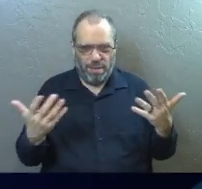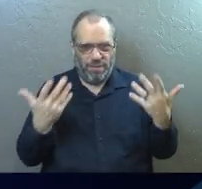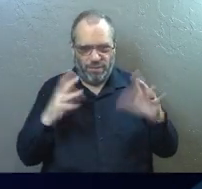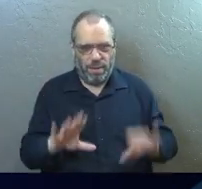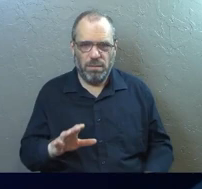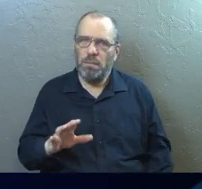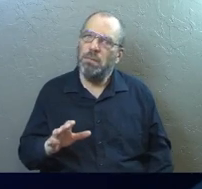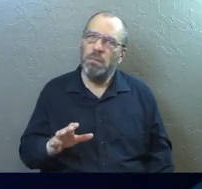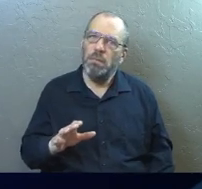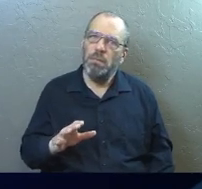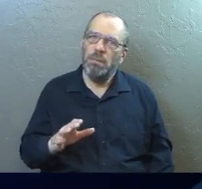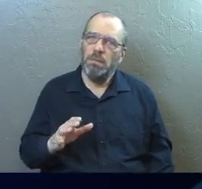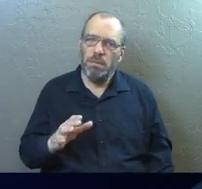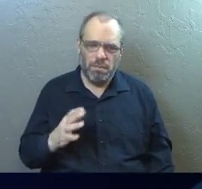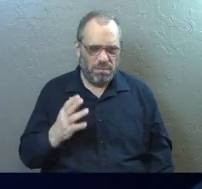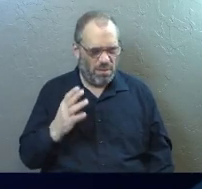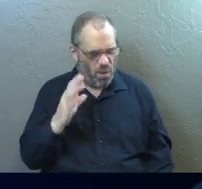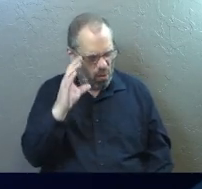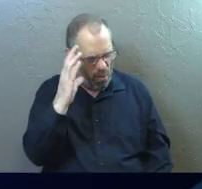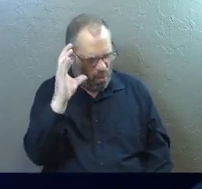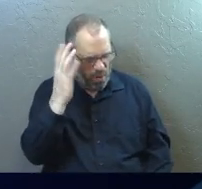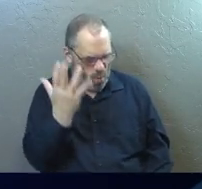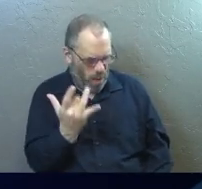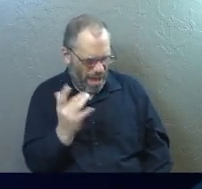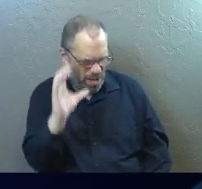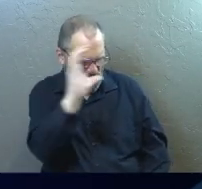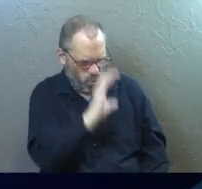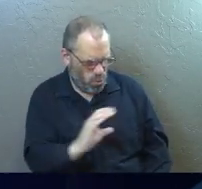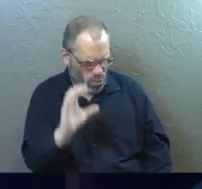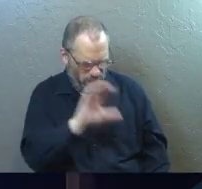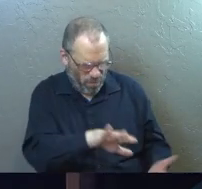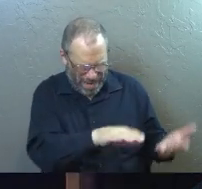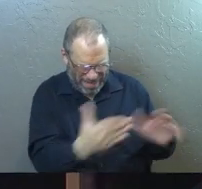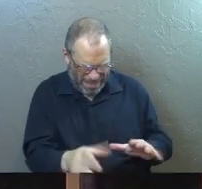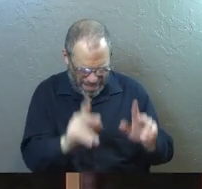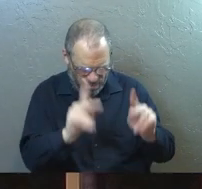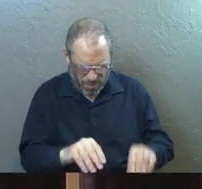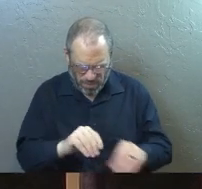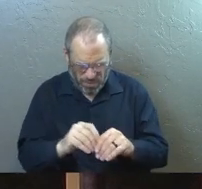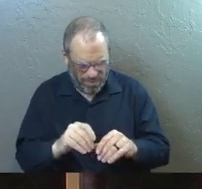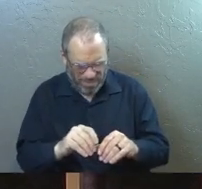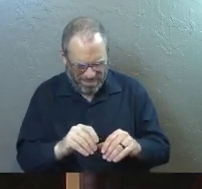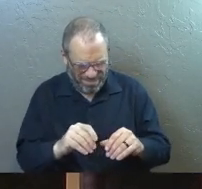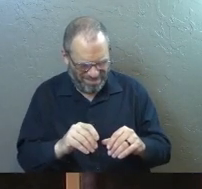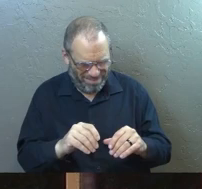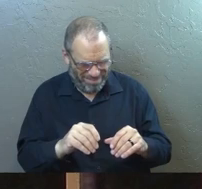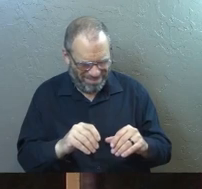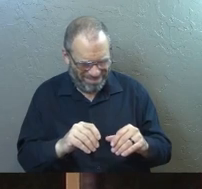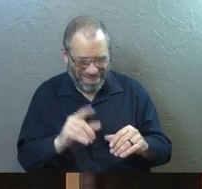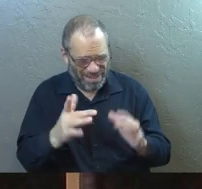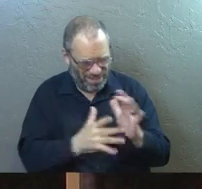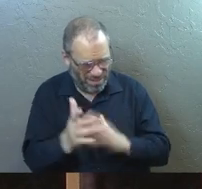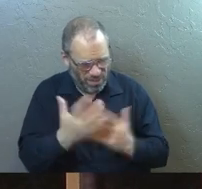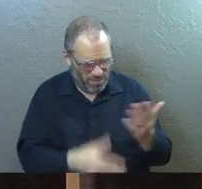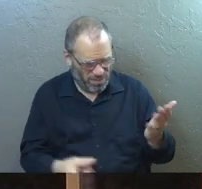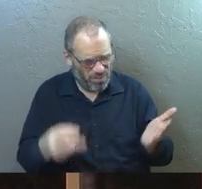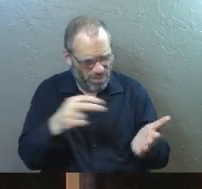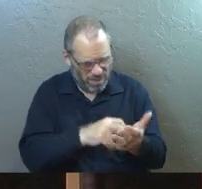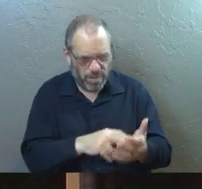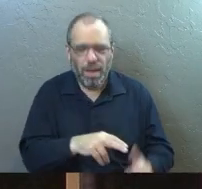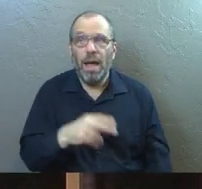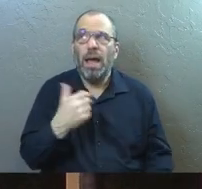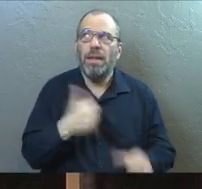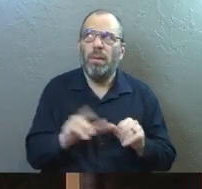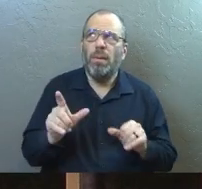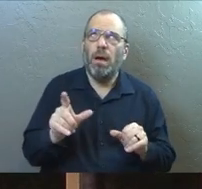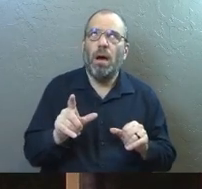Well, why, why would you look for a living person amongst the dead? Verse eight, then they remembered that Jesus had said this.